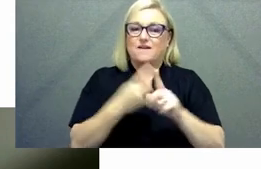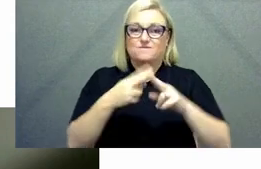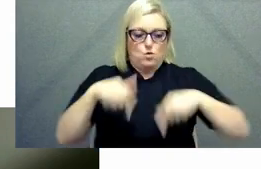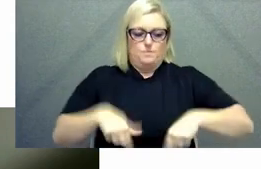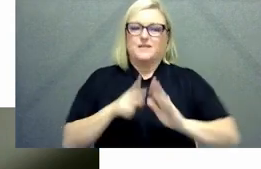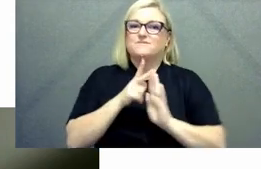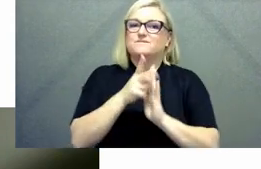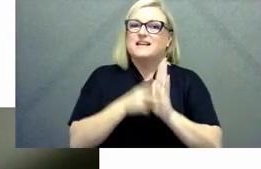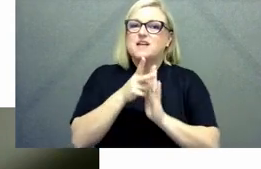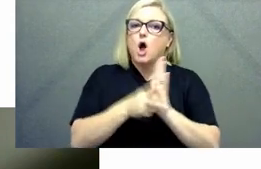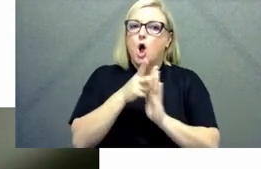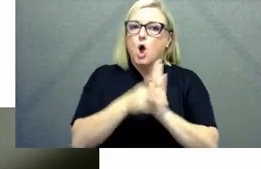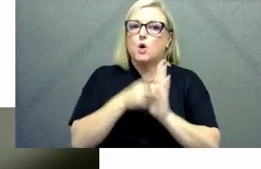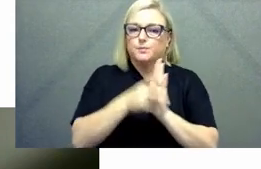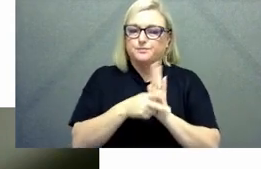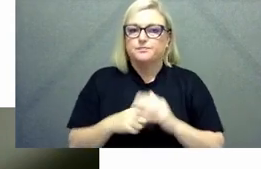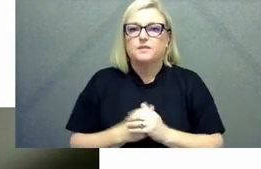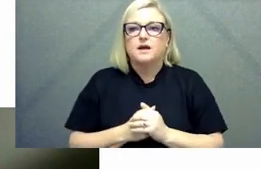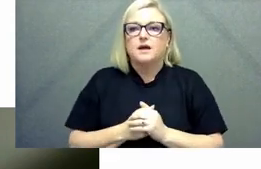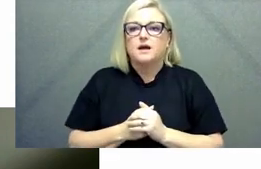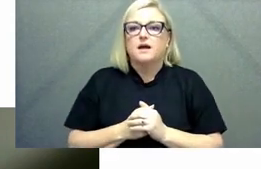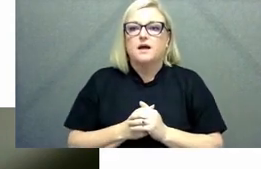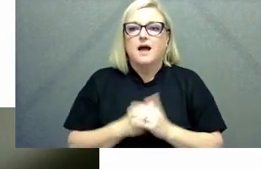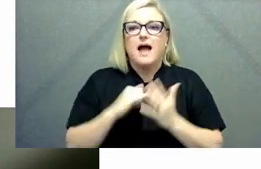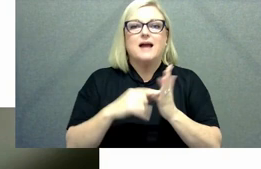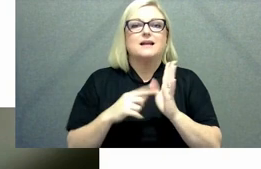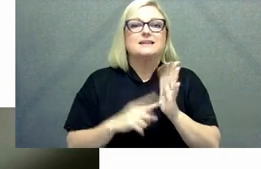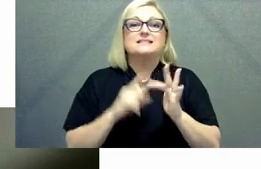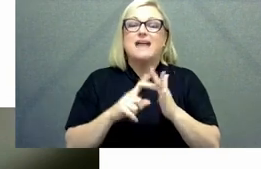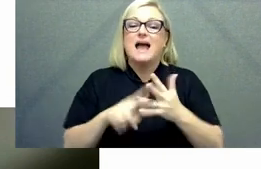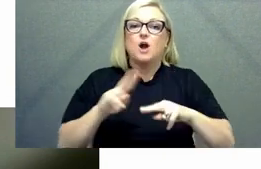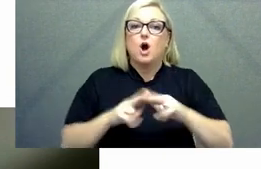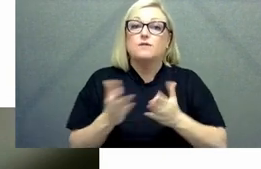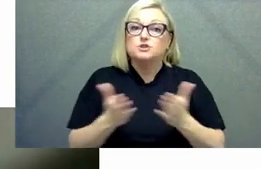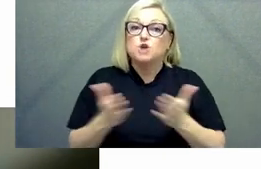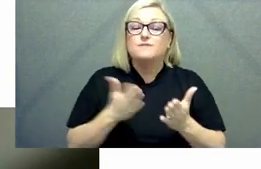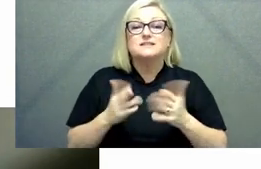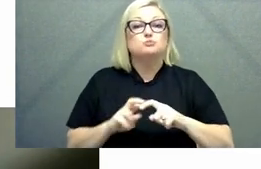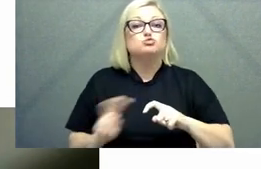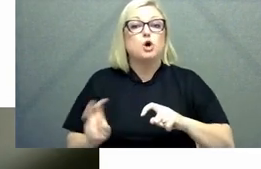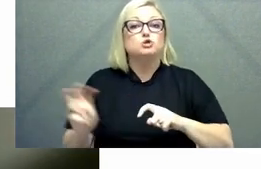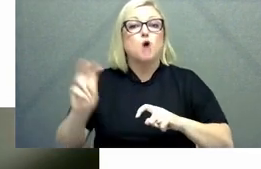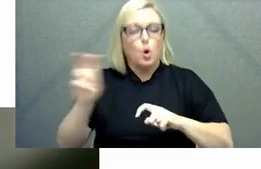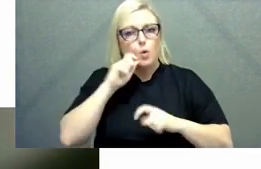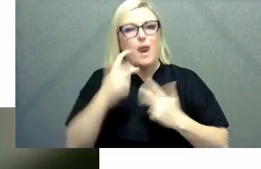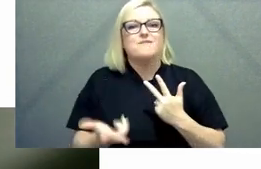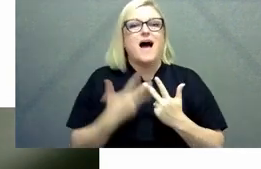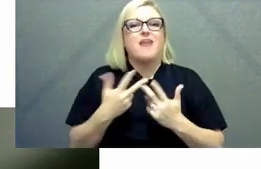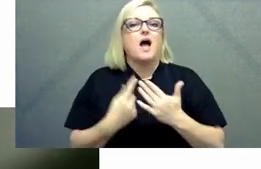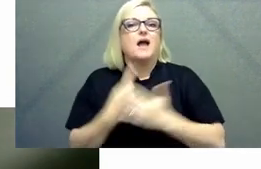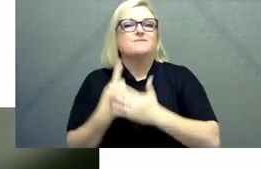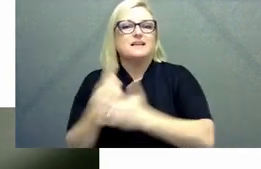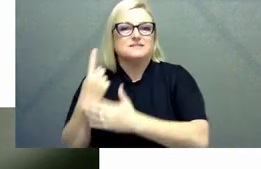and the state of the service roadshow will continue with events this week uh for our new south wales